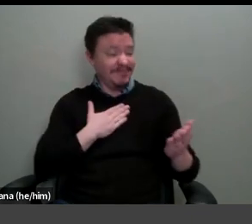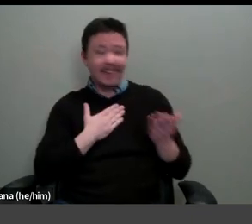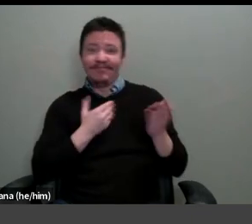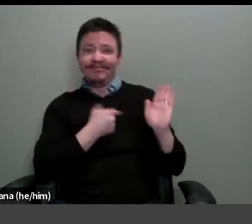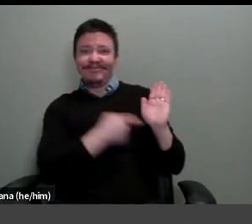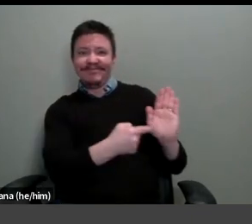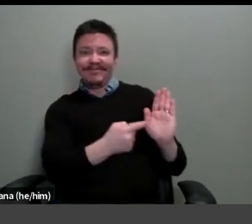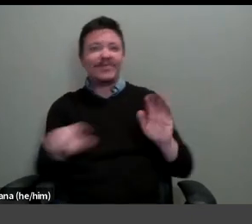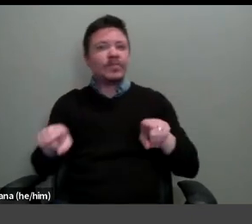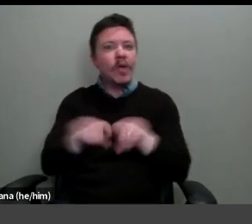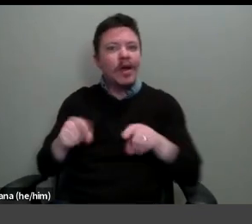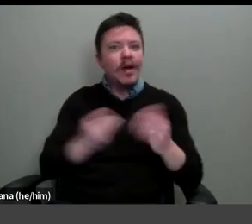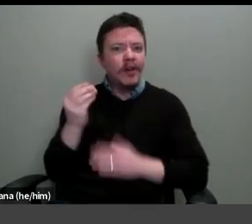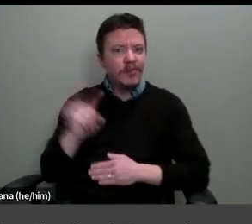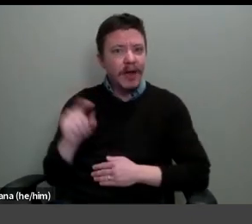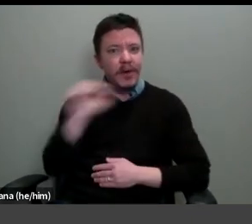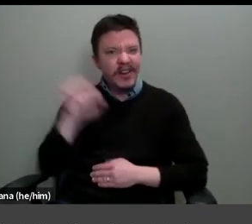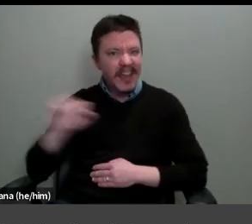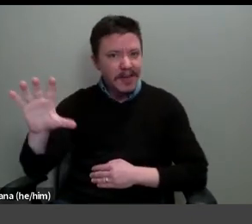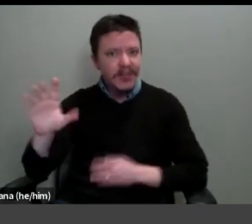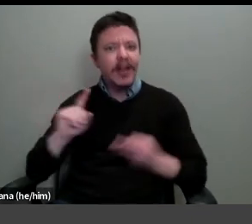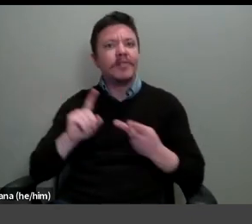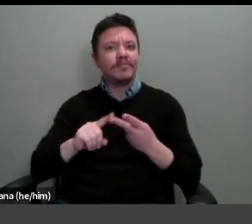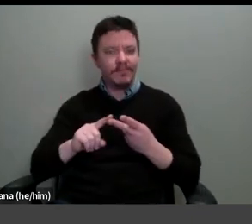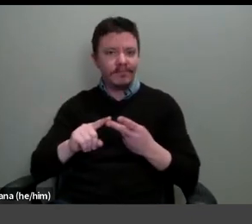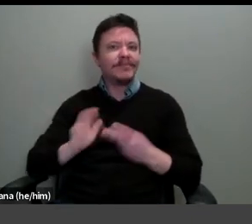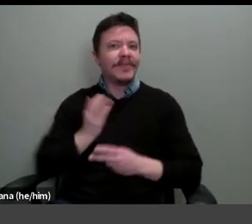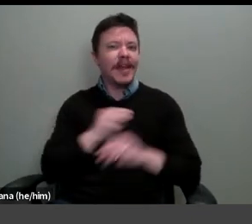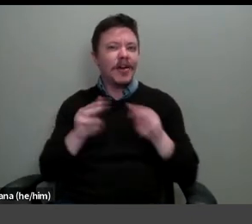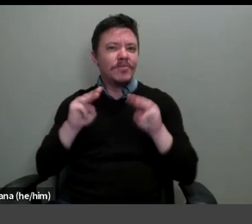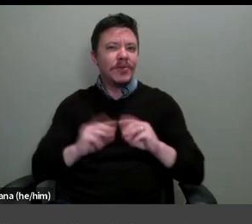find it on Amazon and our museum gift shop.